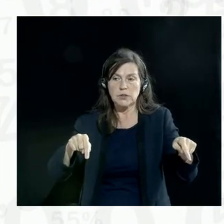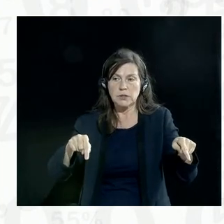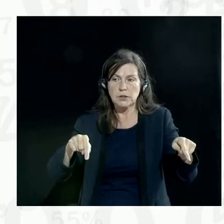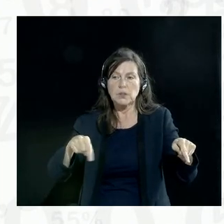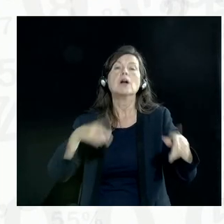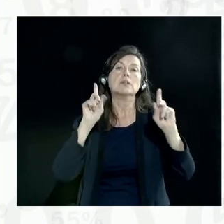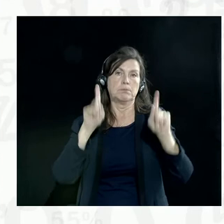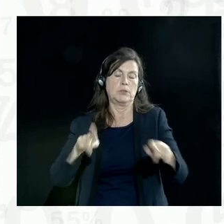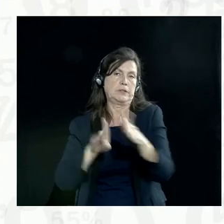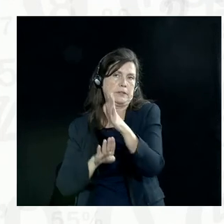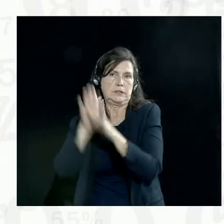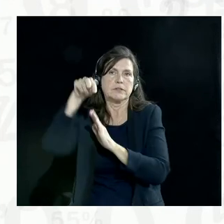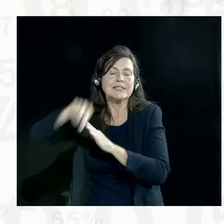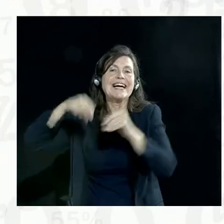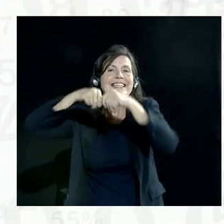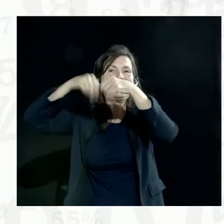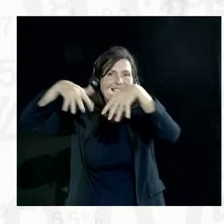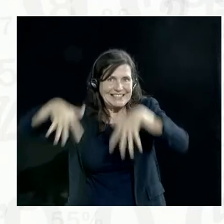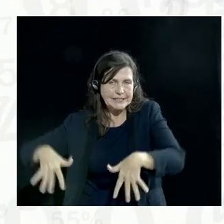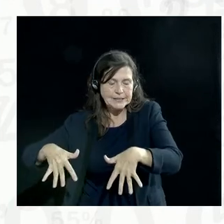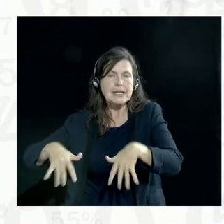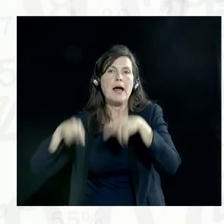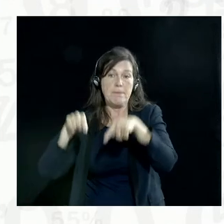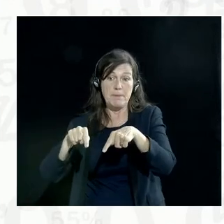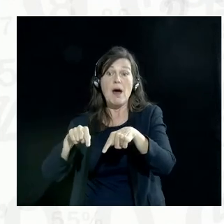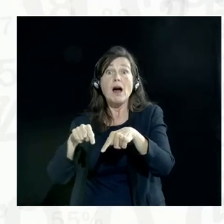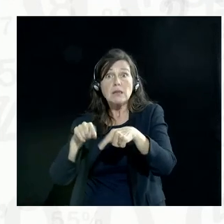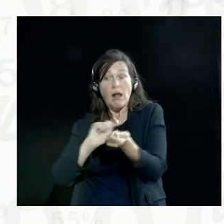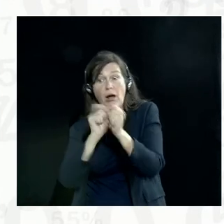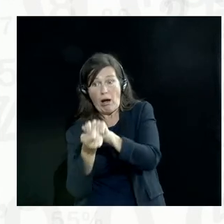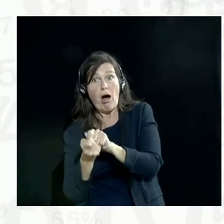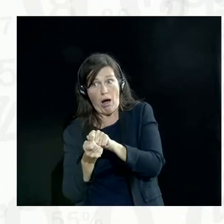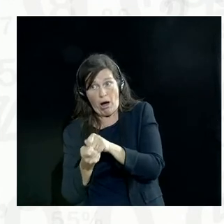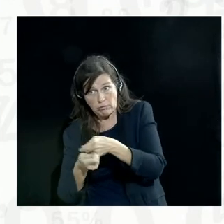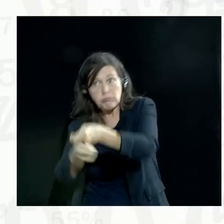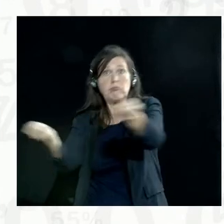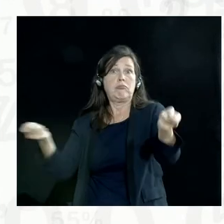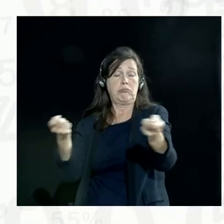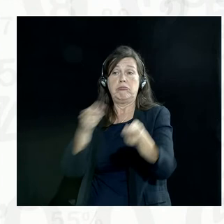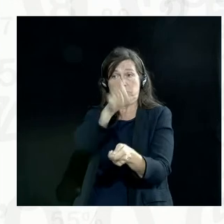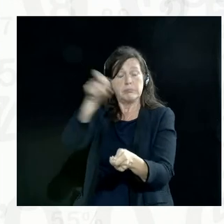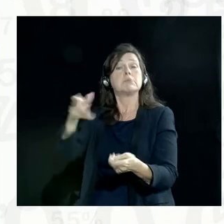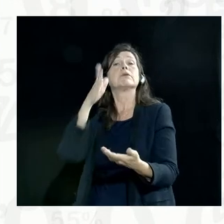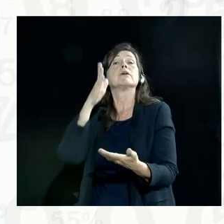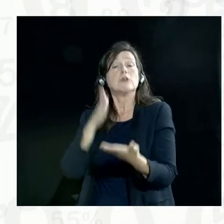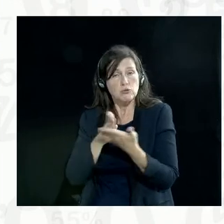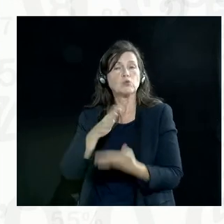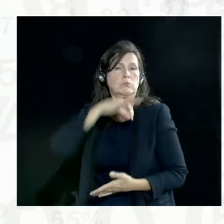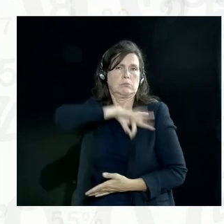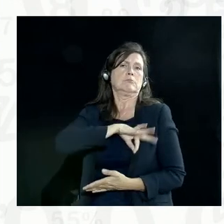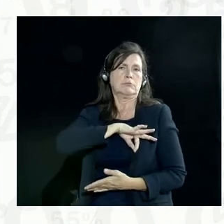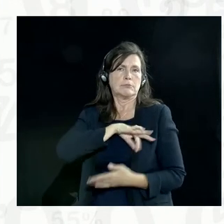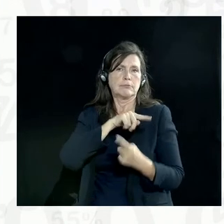development of that system and its ability to actually benefit people? So these are actually difficult questions and need a lot more deliberation.